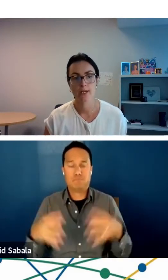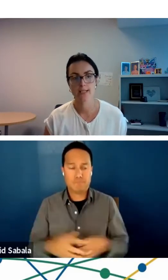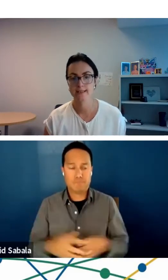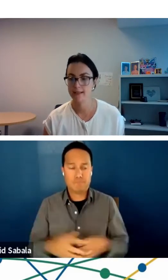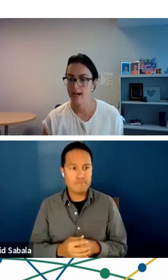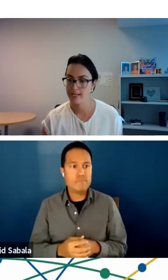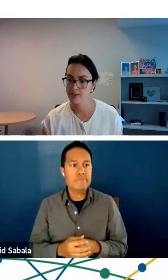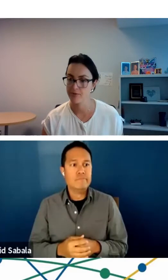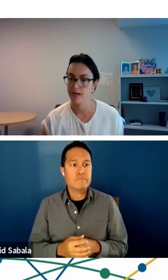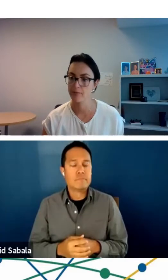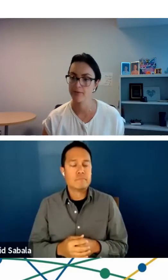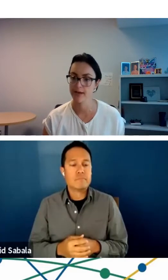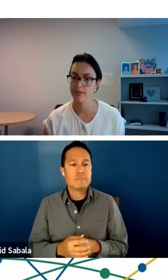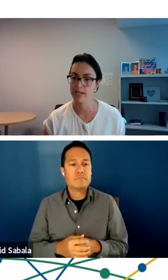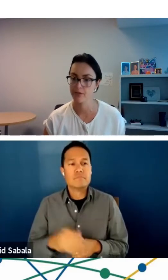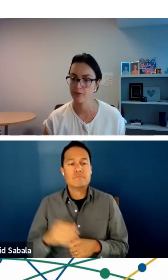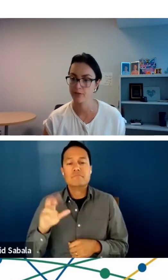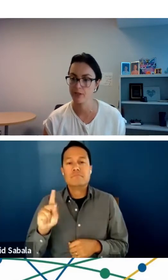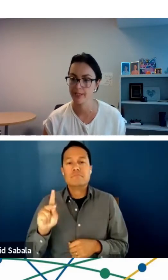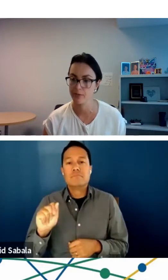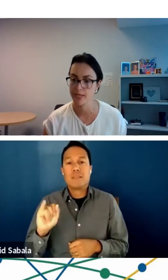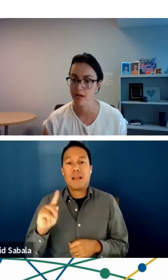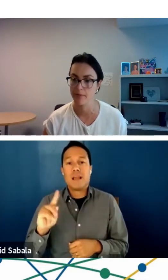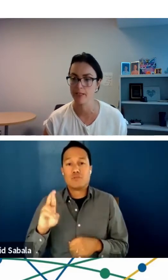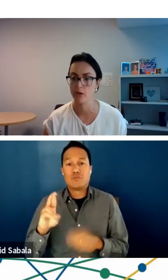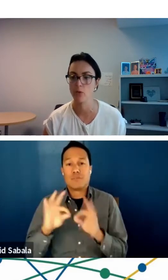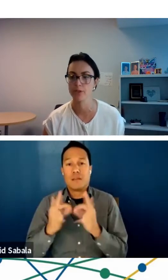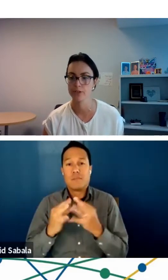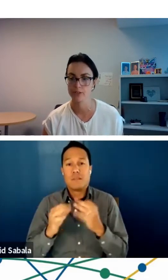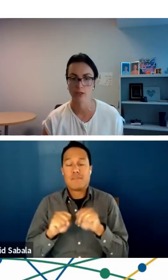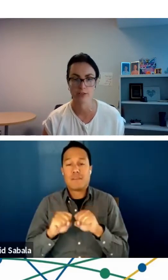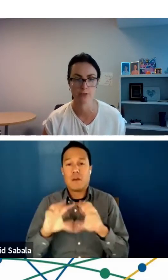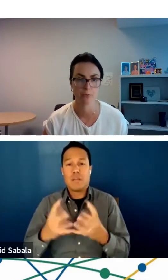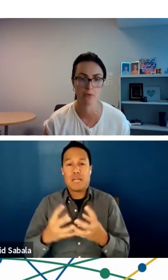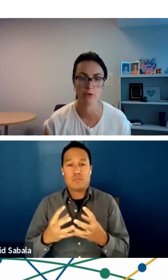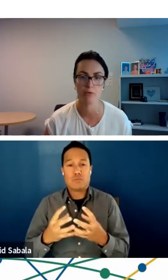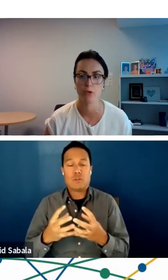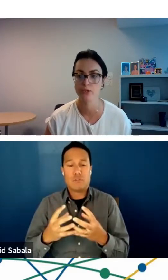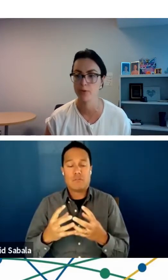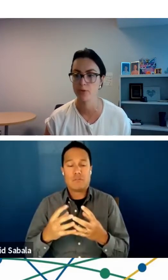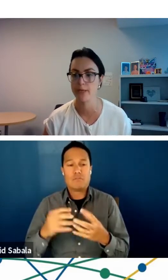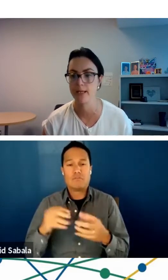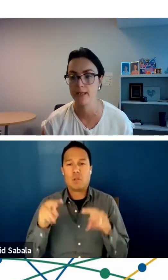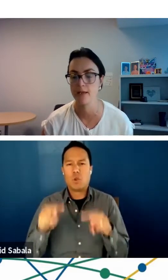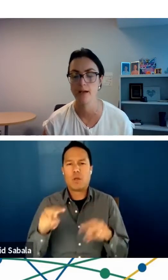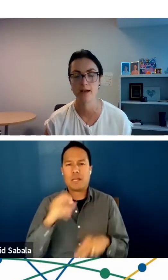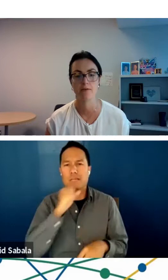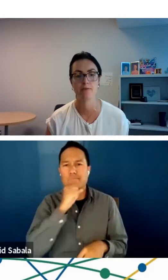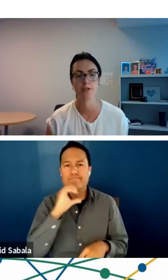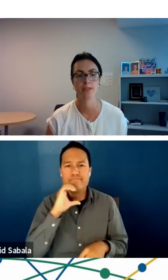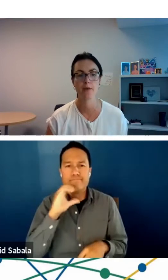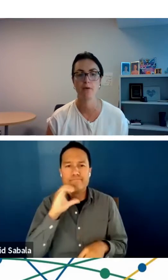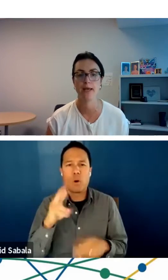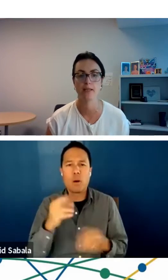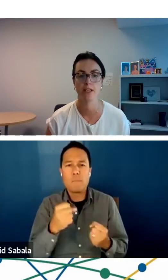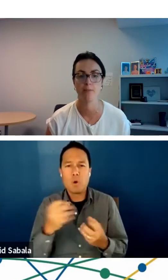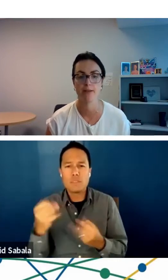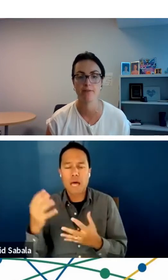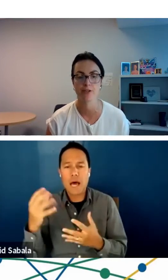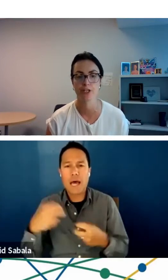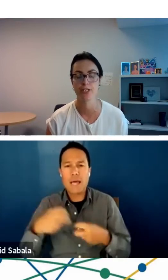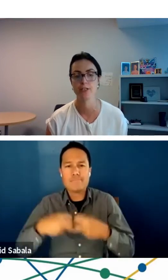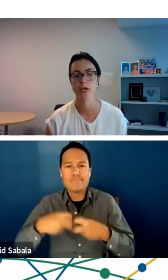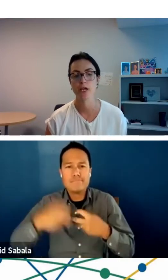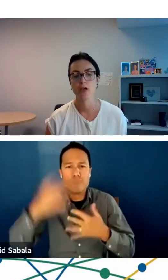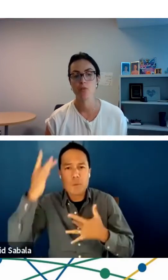According to the Kaiser Family Foundation, if we look at predominantly older adults or people with multi-morbidity, for example, Medicare